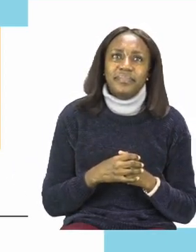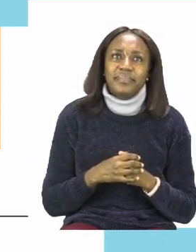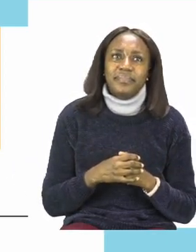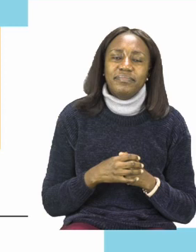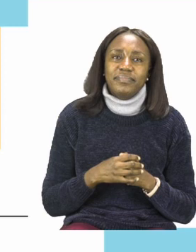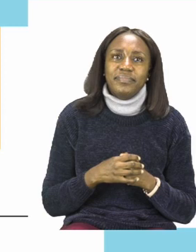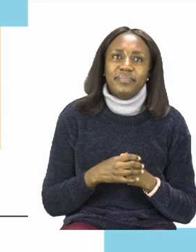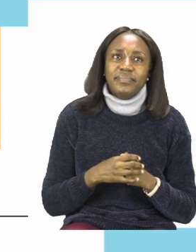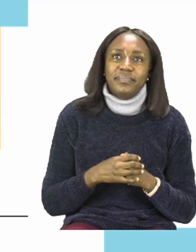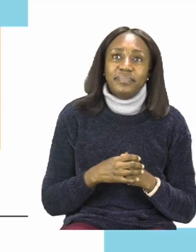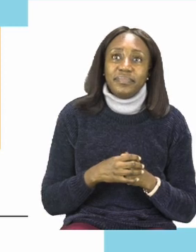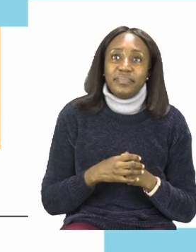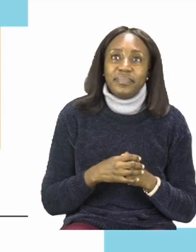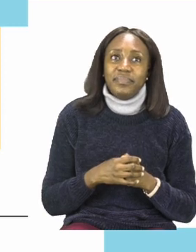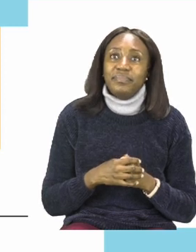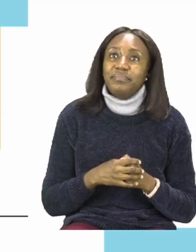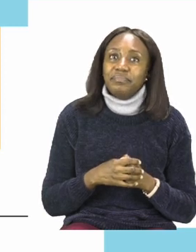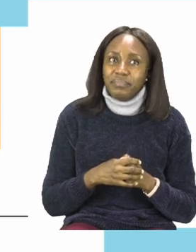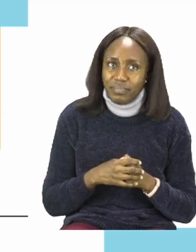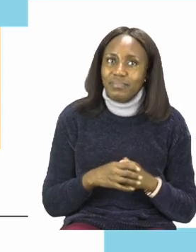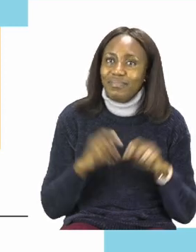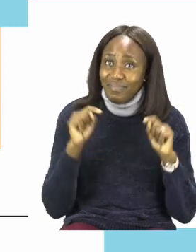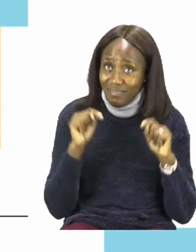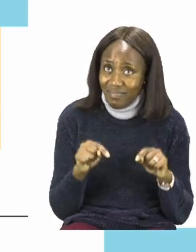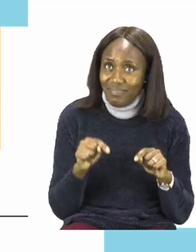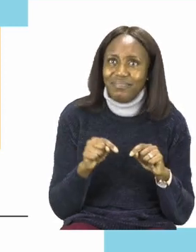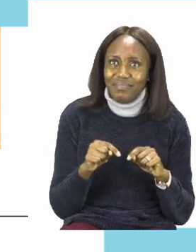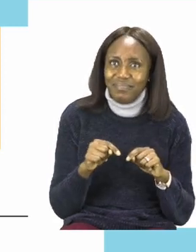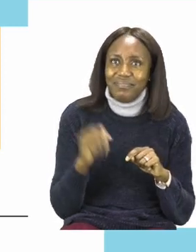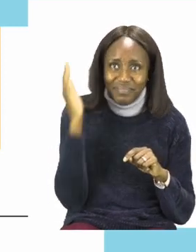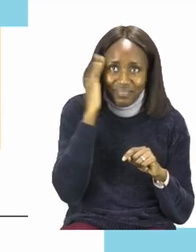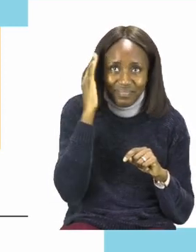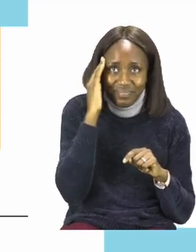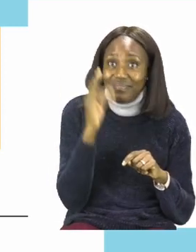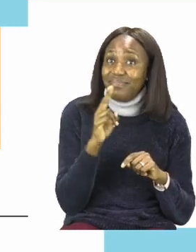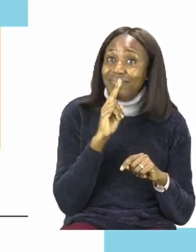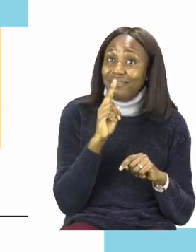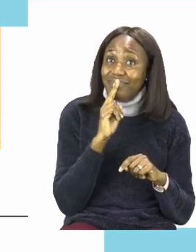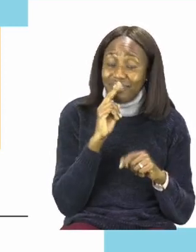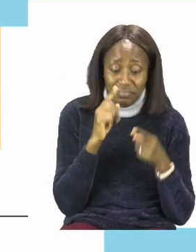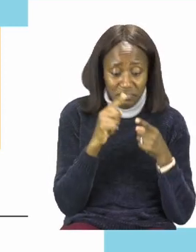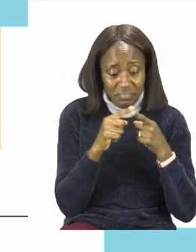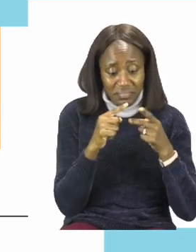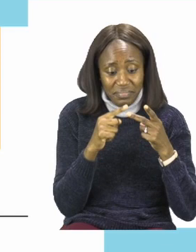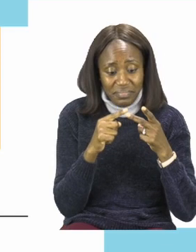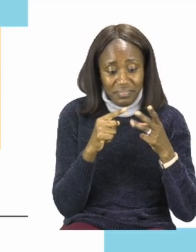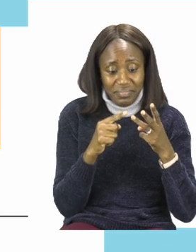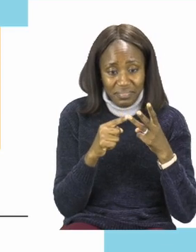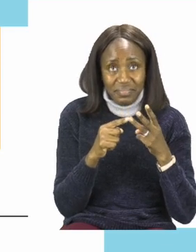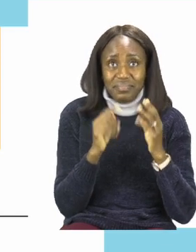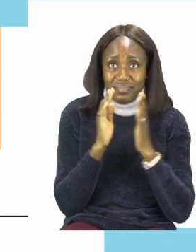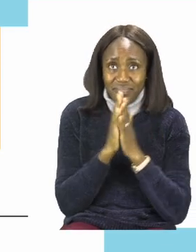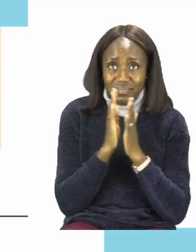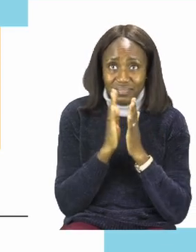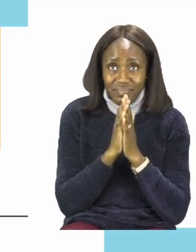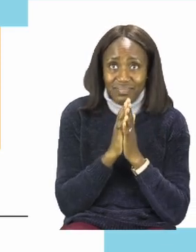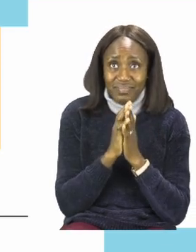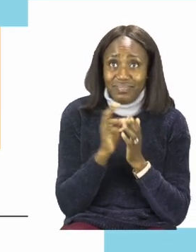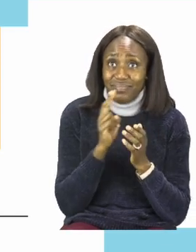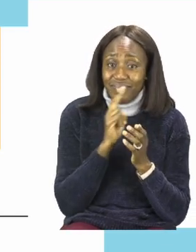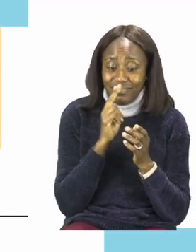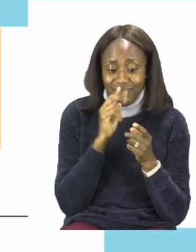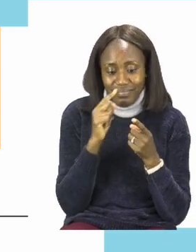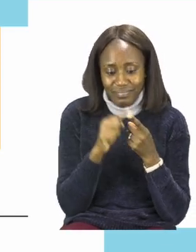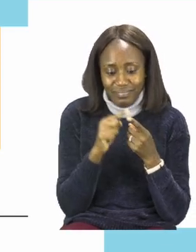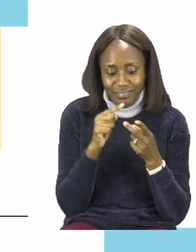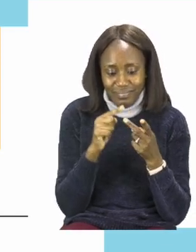If you were listening, I'm sure you have already found your answers. So try and answer your questions now by